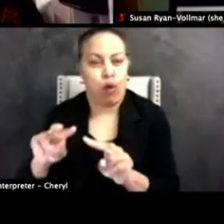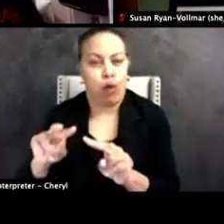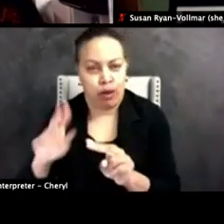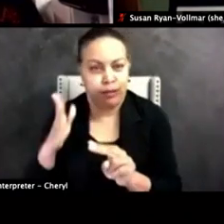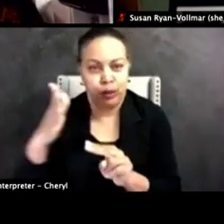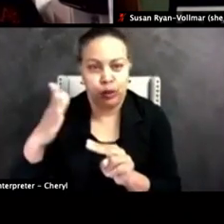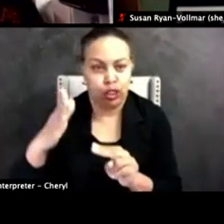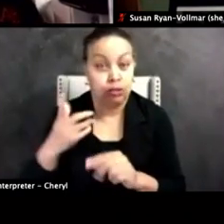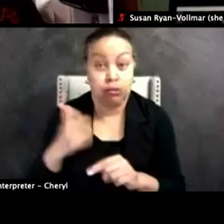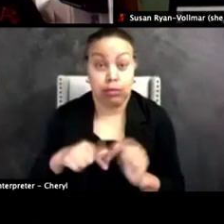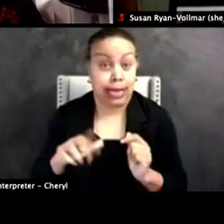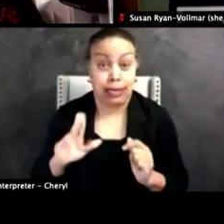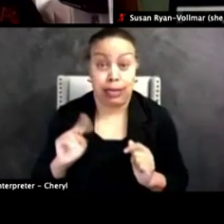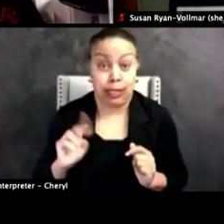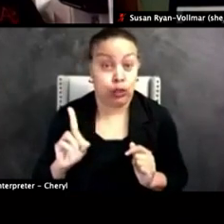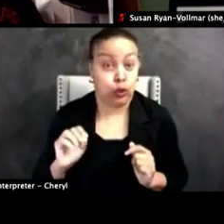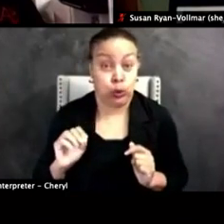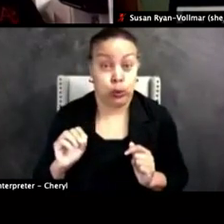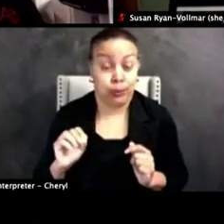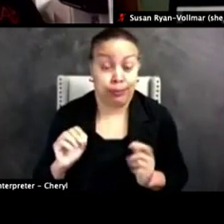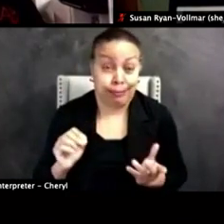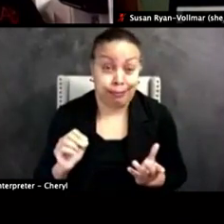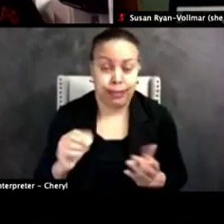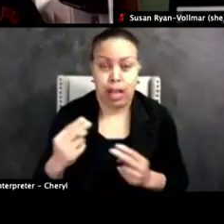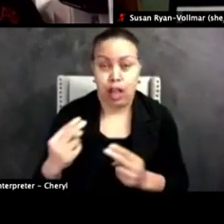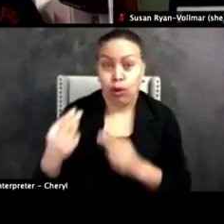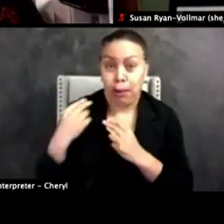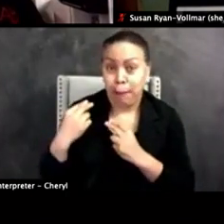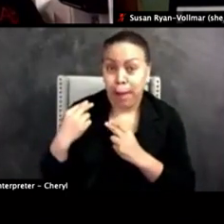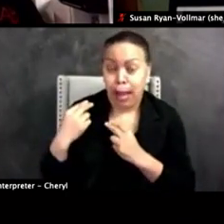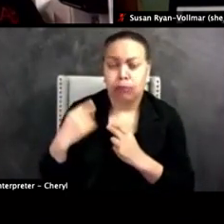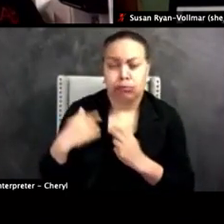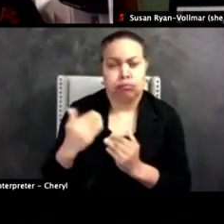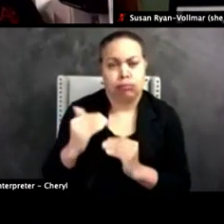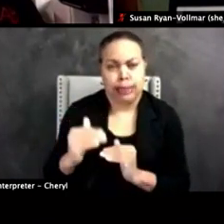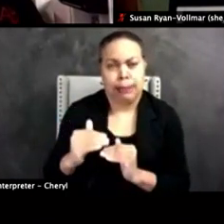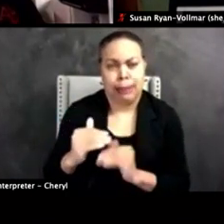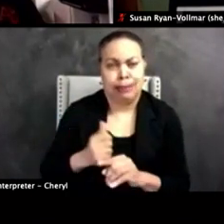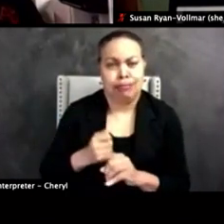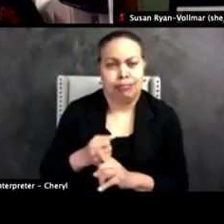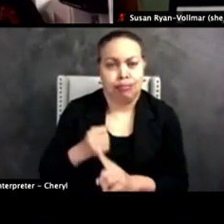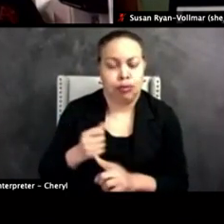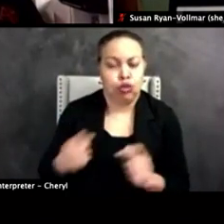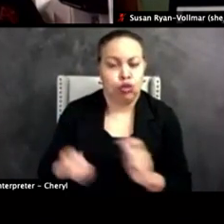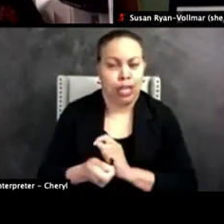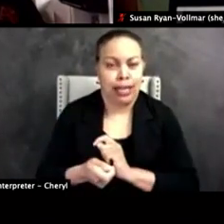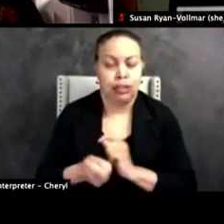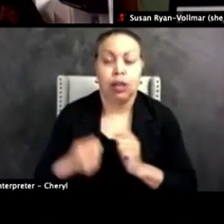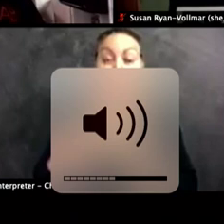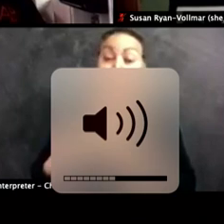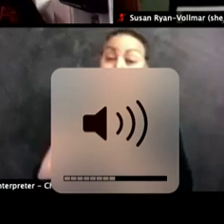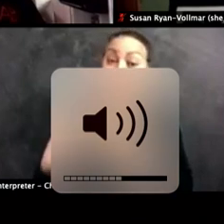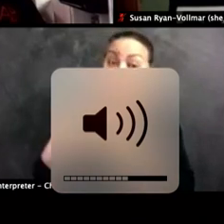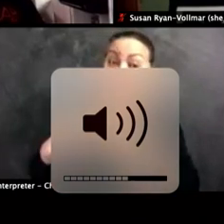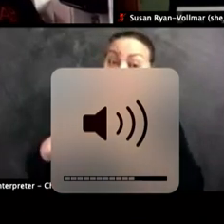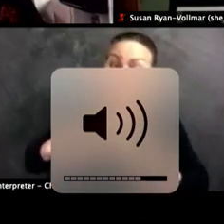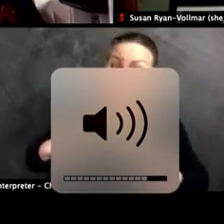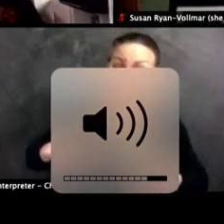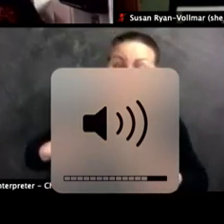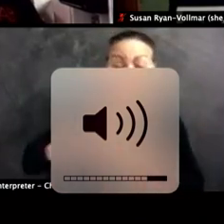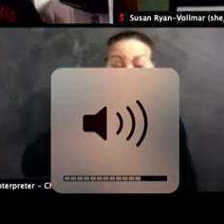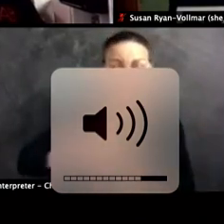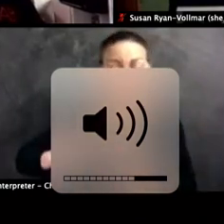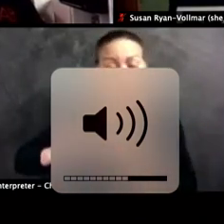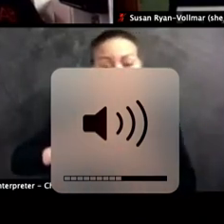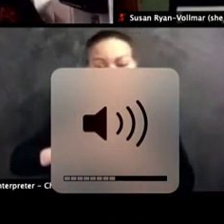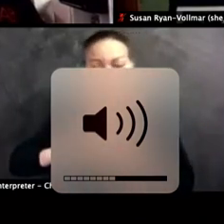So, you know, looking back only worked so far in terms of trying to assess the damage and comfort people, but looking forward is